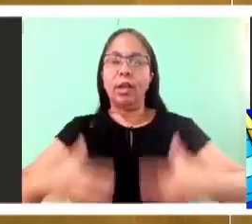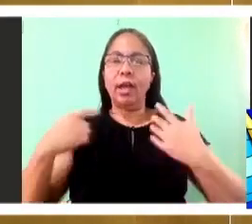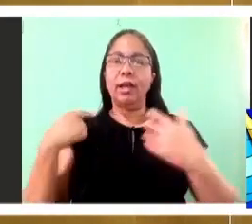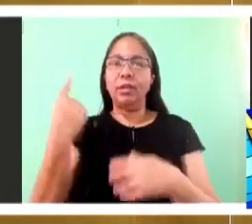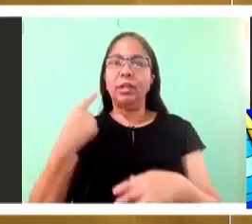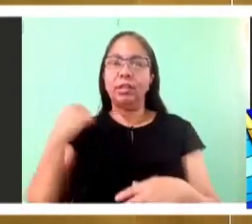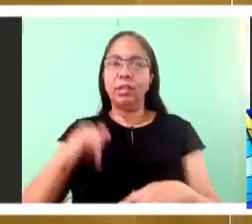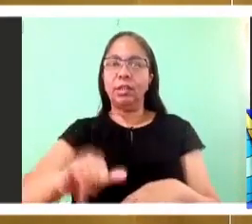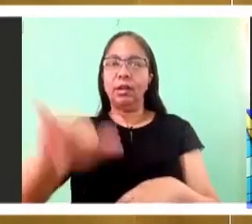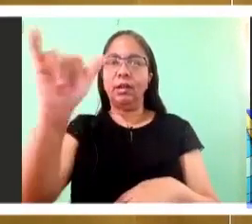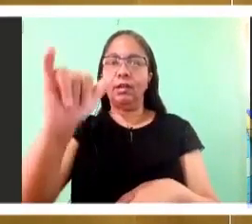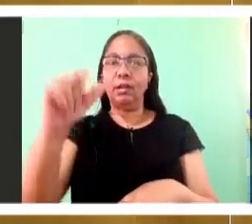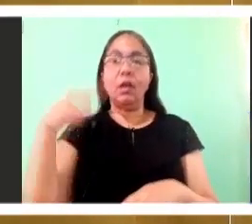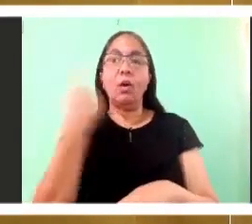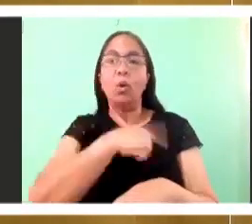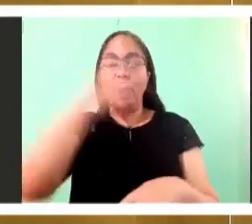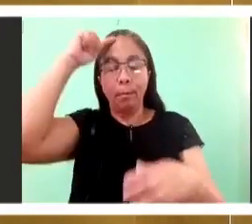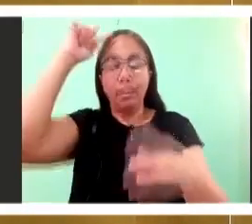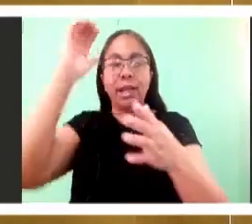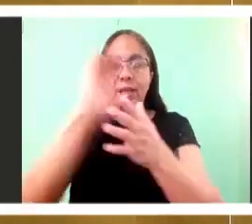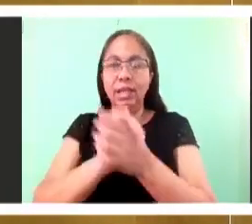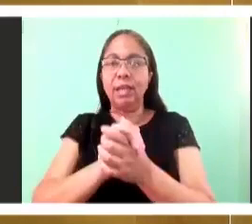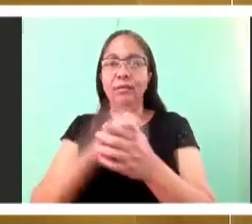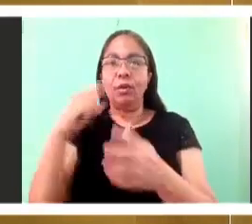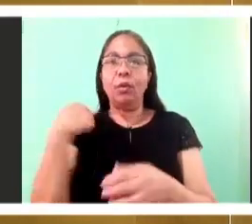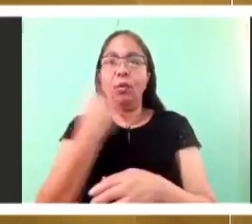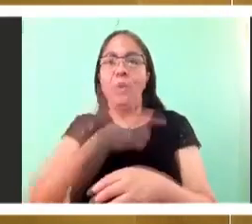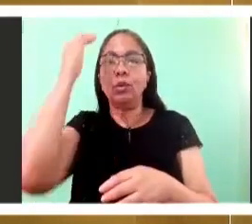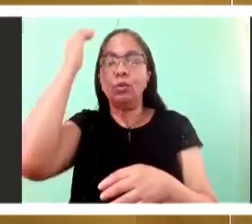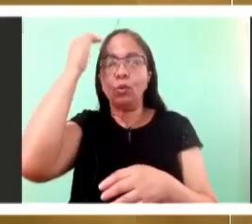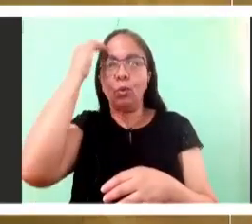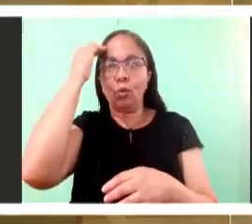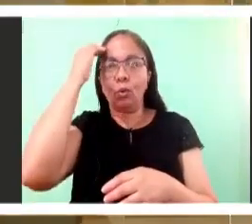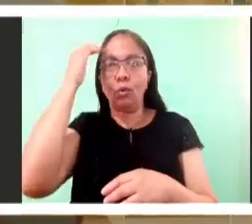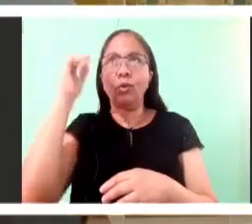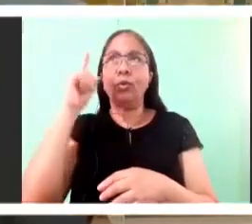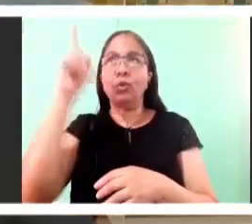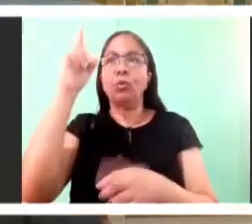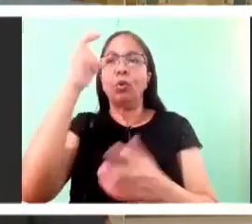The Gospel of the Lord. Praise to you, Lord Jesus Christ.